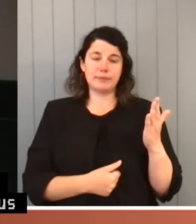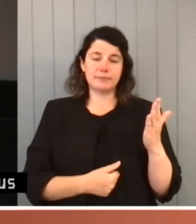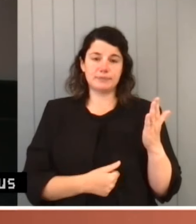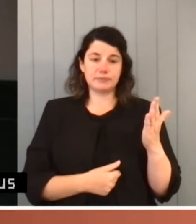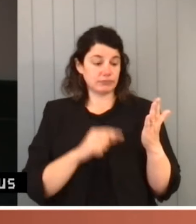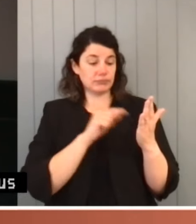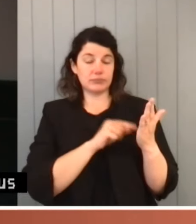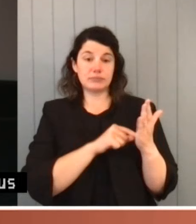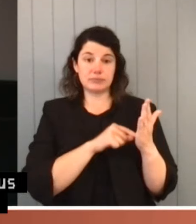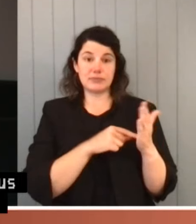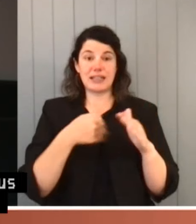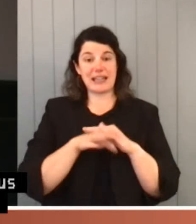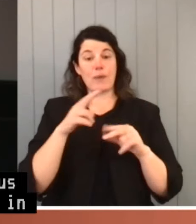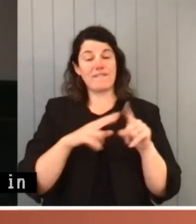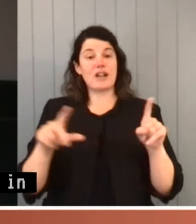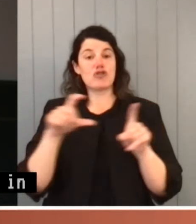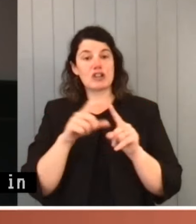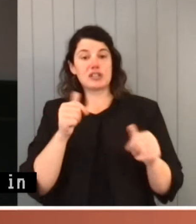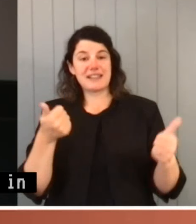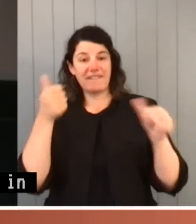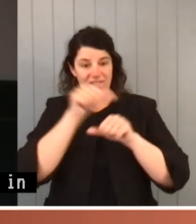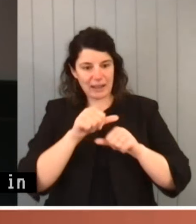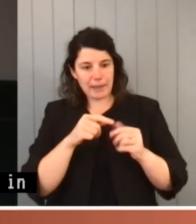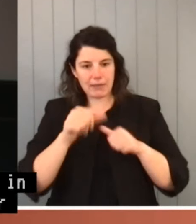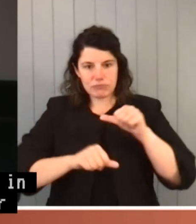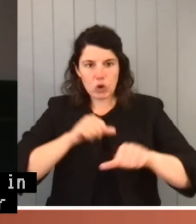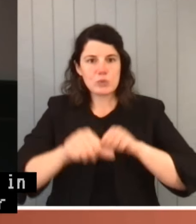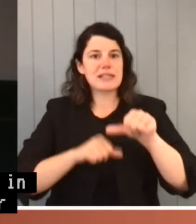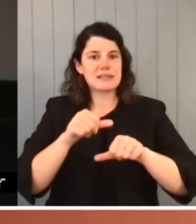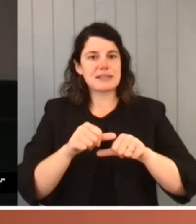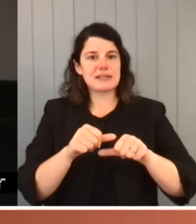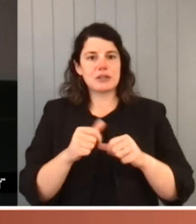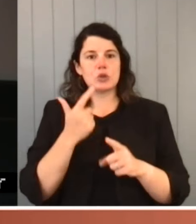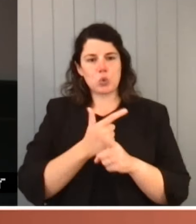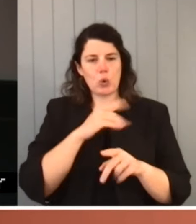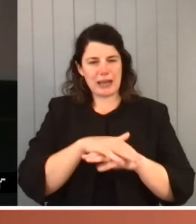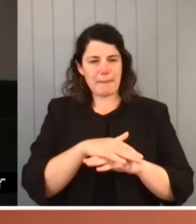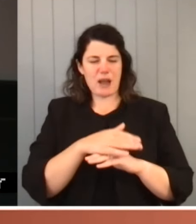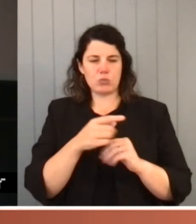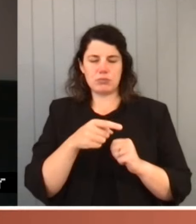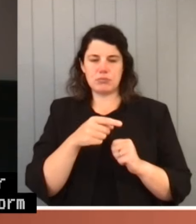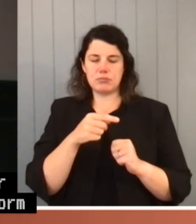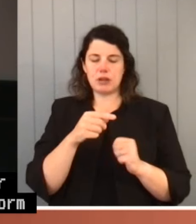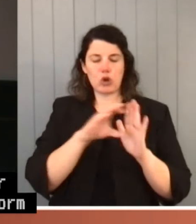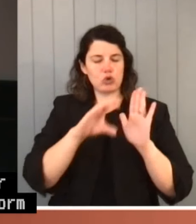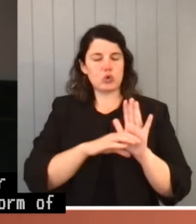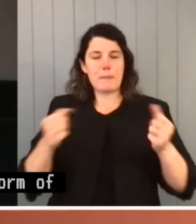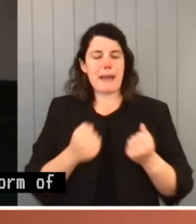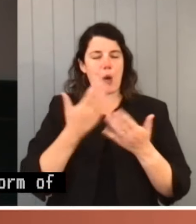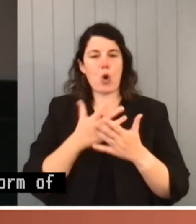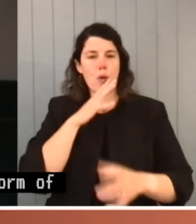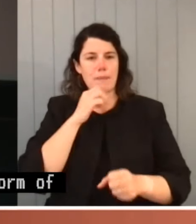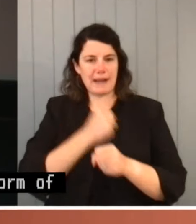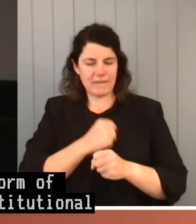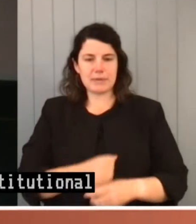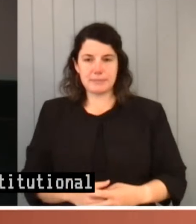in our Federation, is a familiar form of provision, conferring constitutional power on parliaments. It does not legally limit